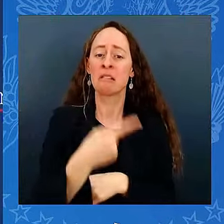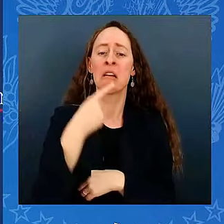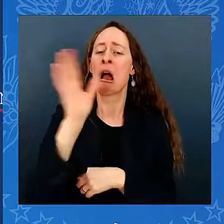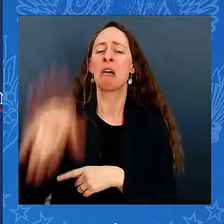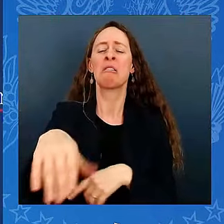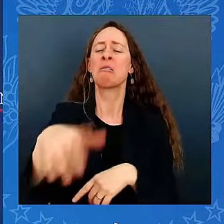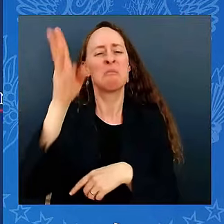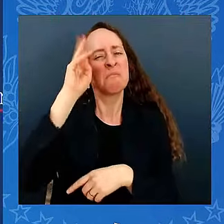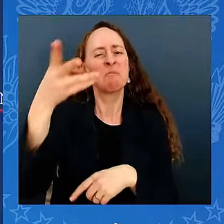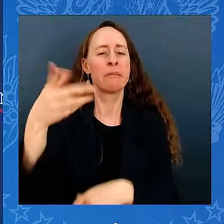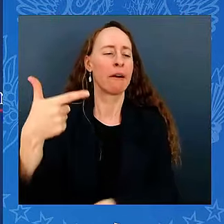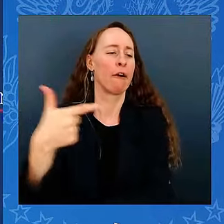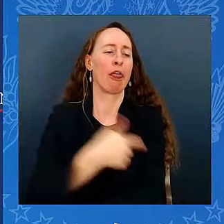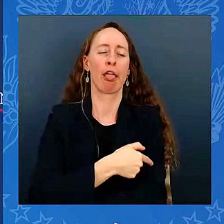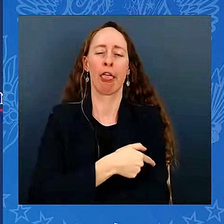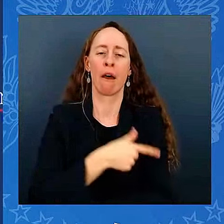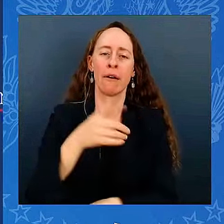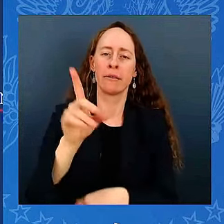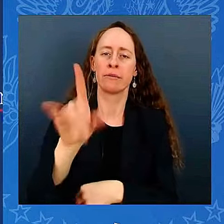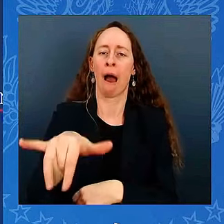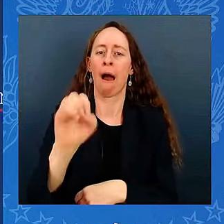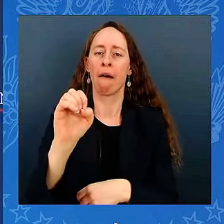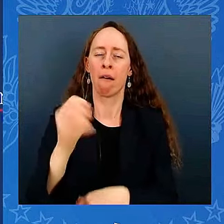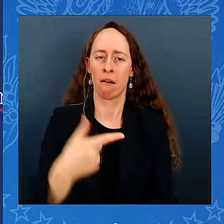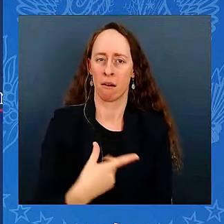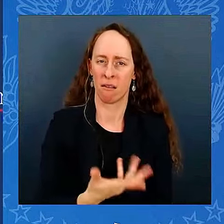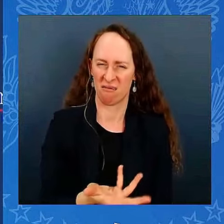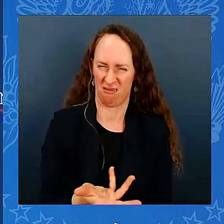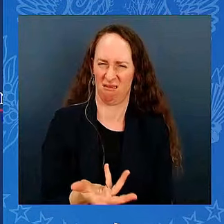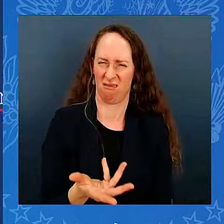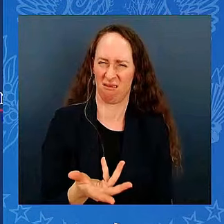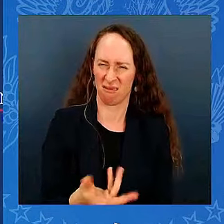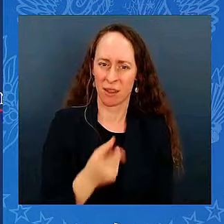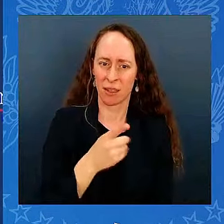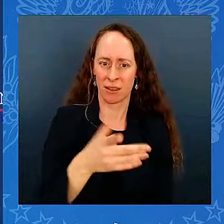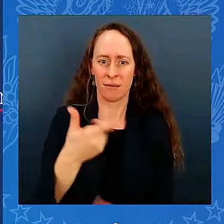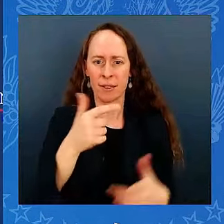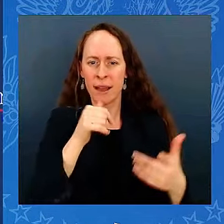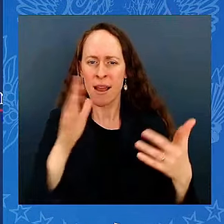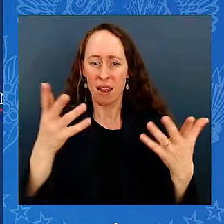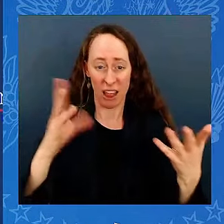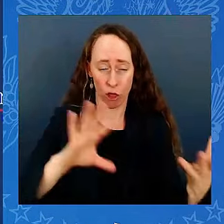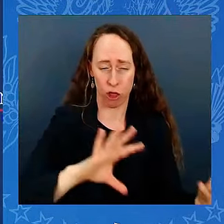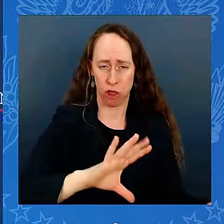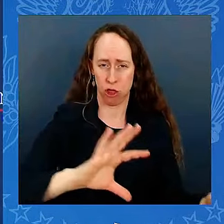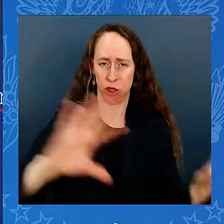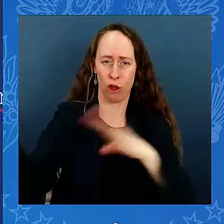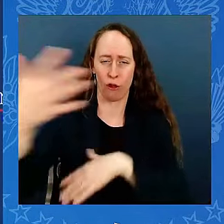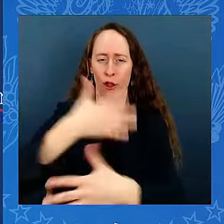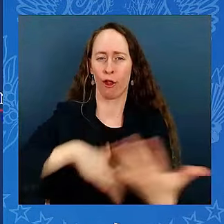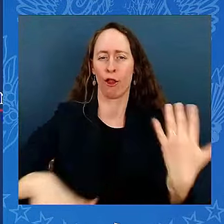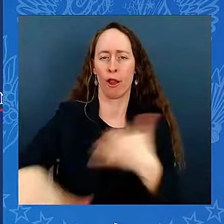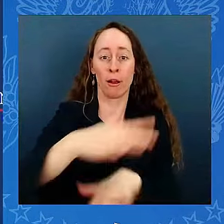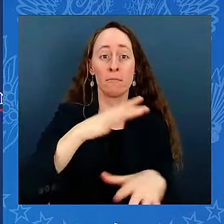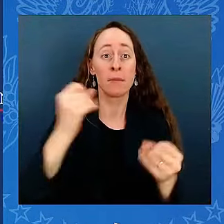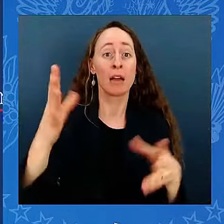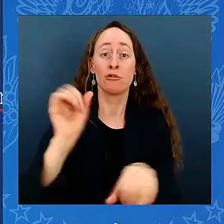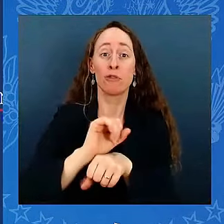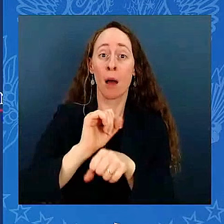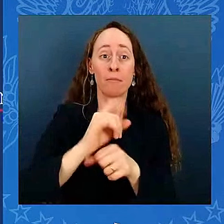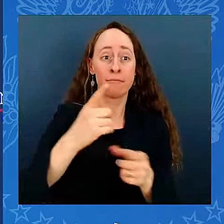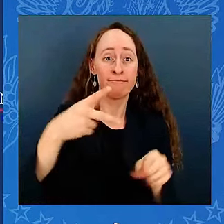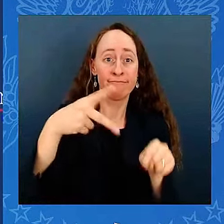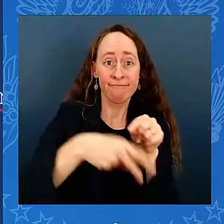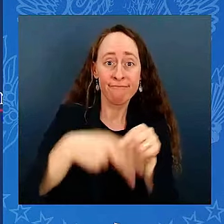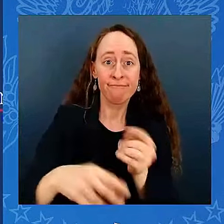the economic crisis that followed, and it created millions of Americans, caused them to lose their jobs. In fact, the last month of his